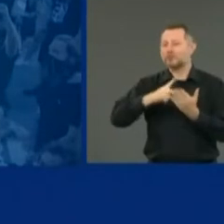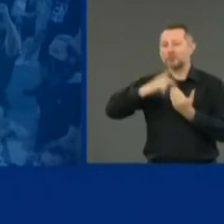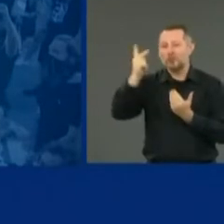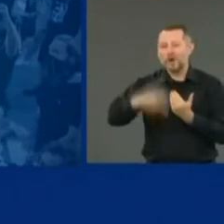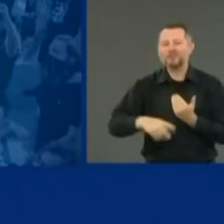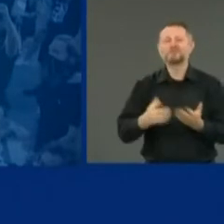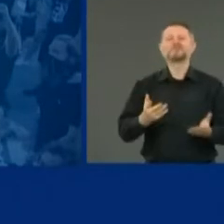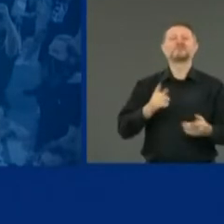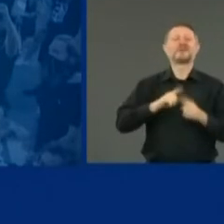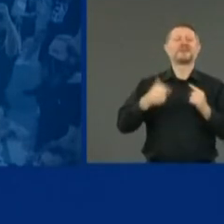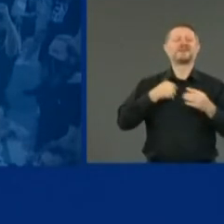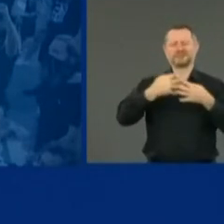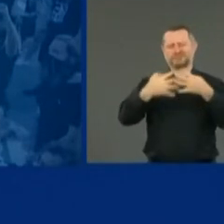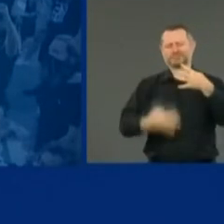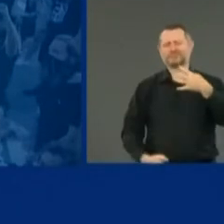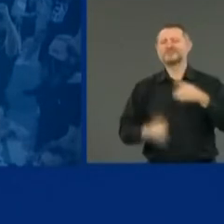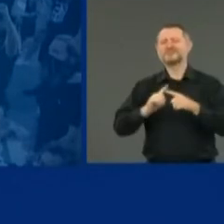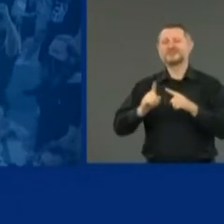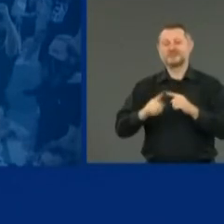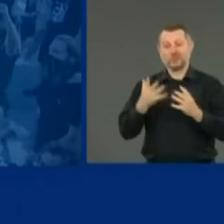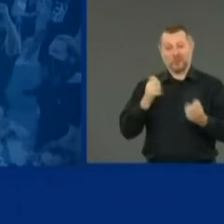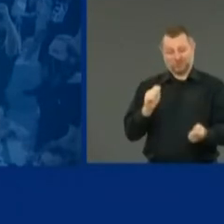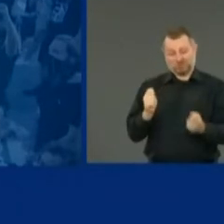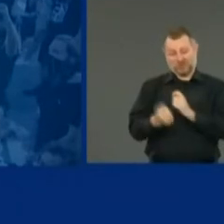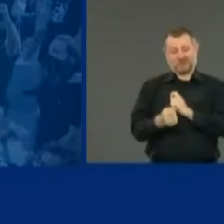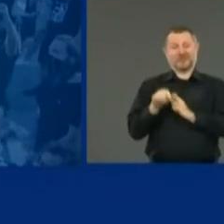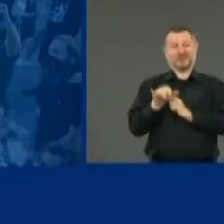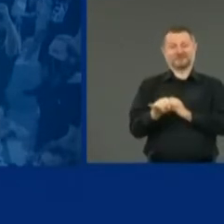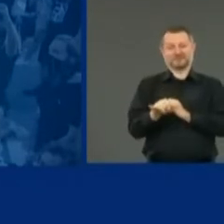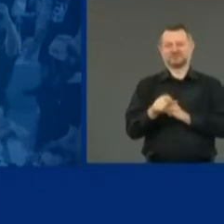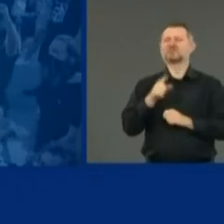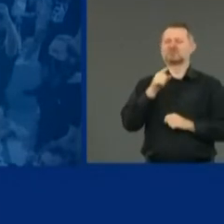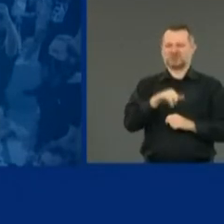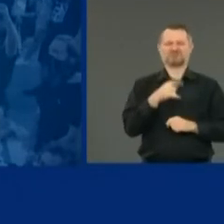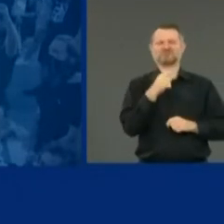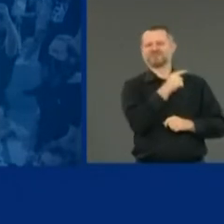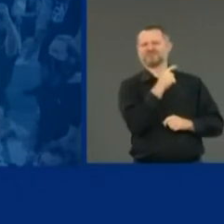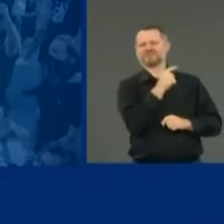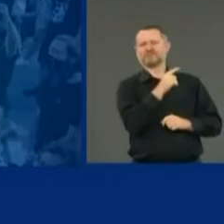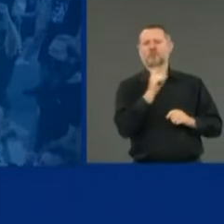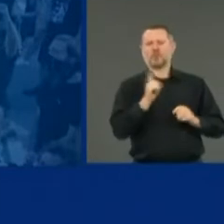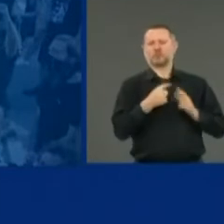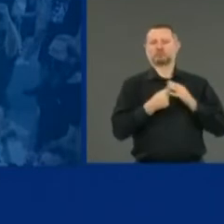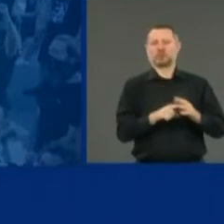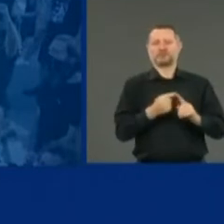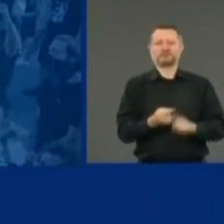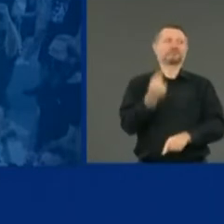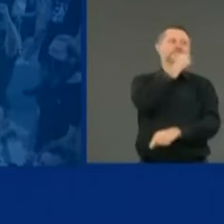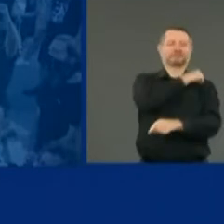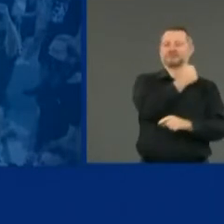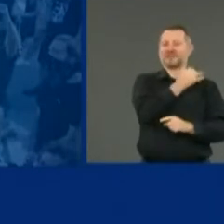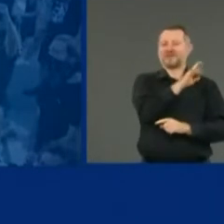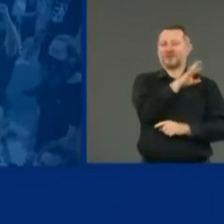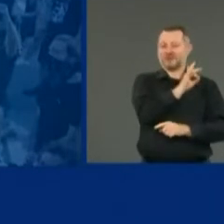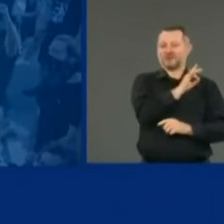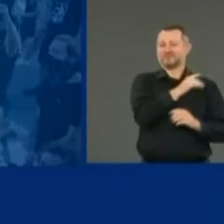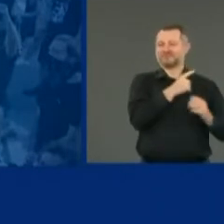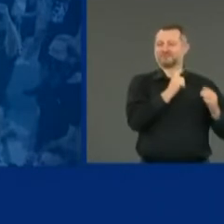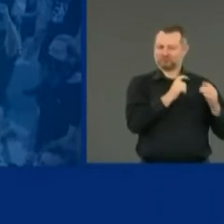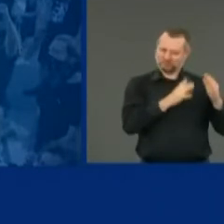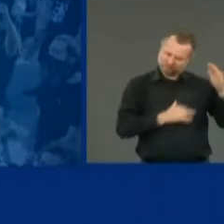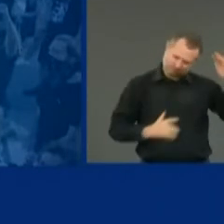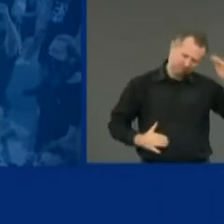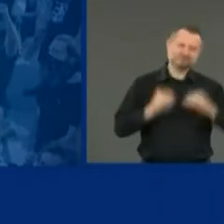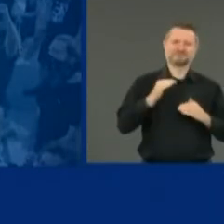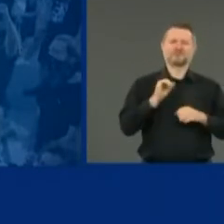That's, you want to make change in this moment. Go to the core issue that really is driving the injustice and the inequality,